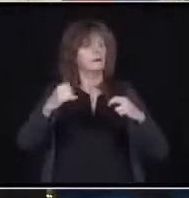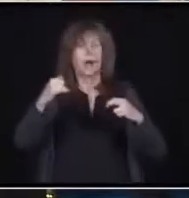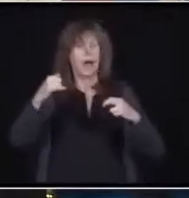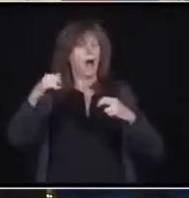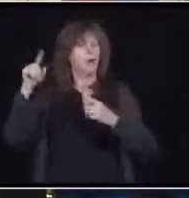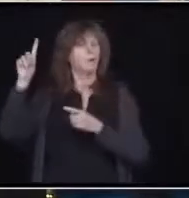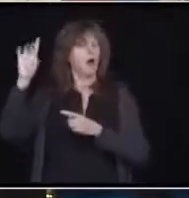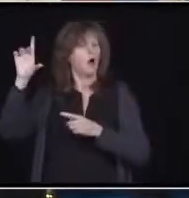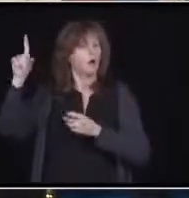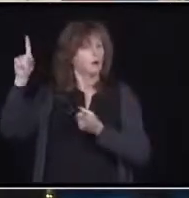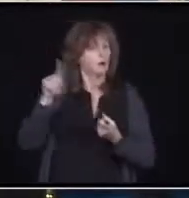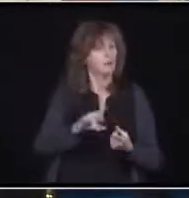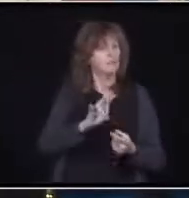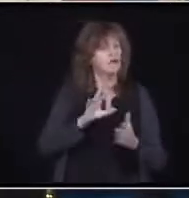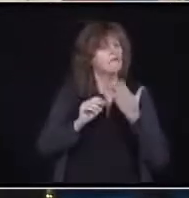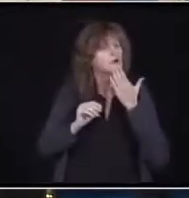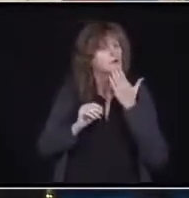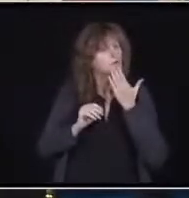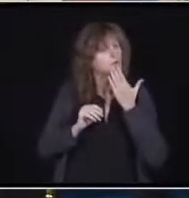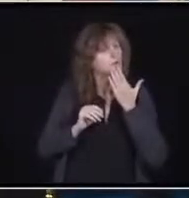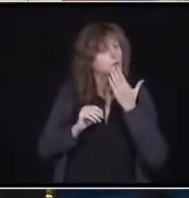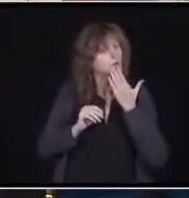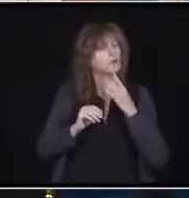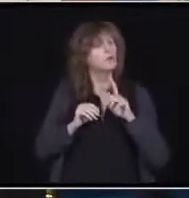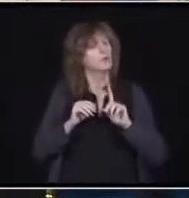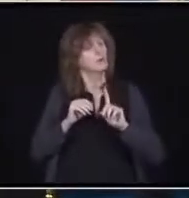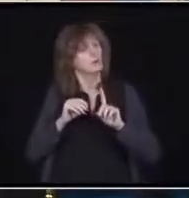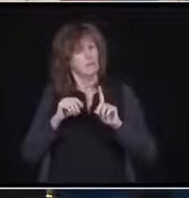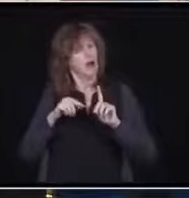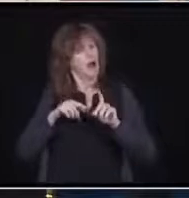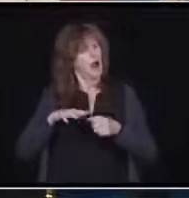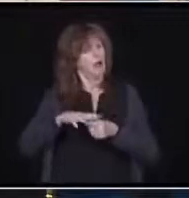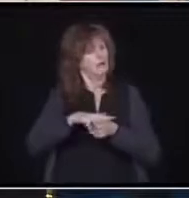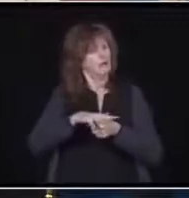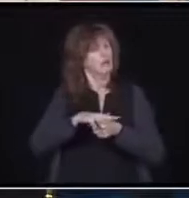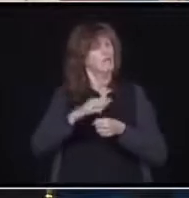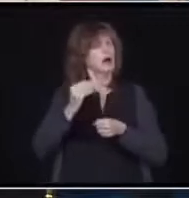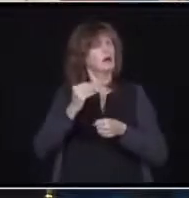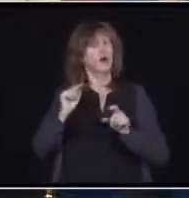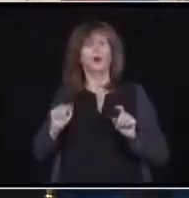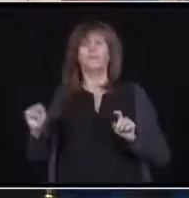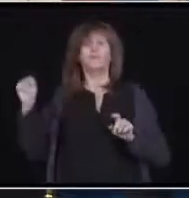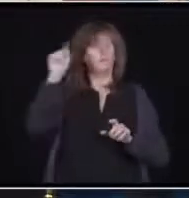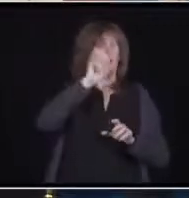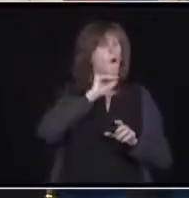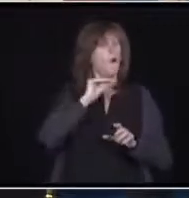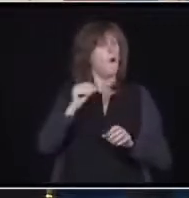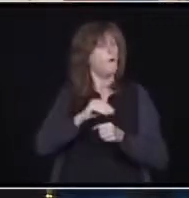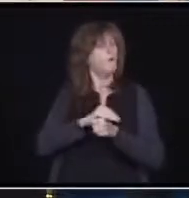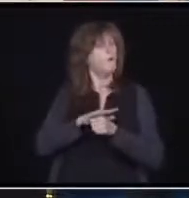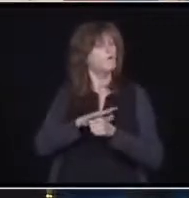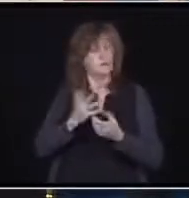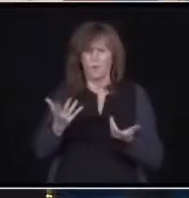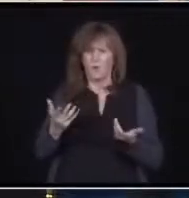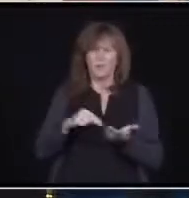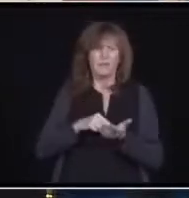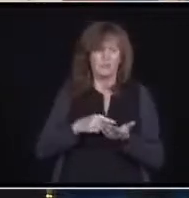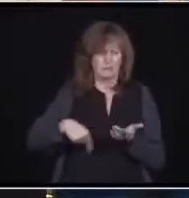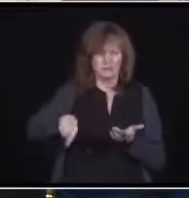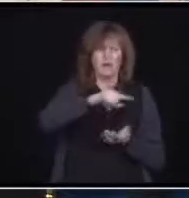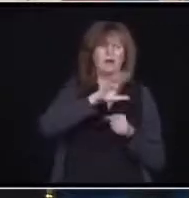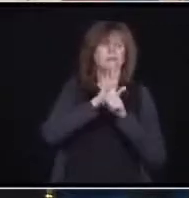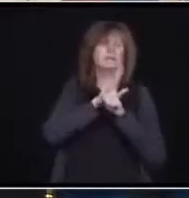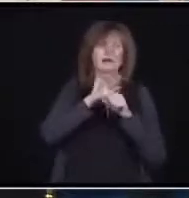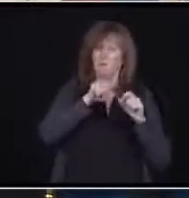10 regions in Ontario that don't have any cases at all. You know, they have to keep their livelihood going and moving forward. And I think